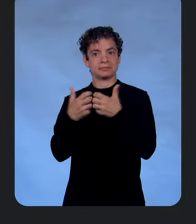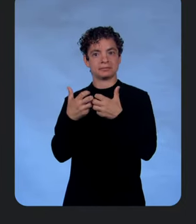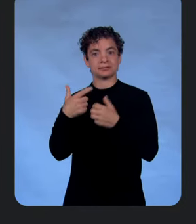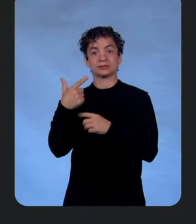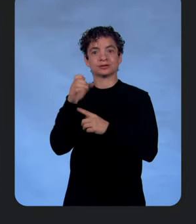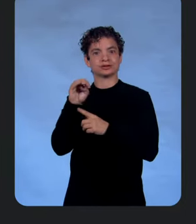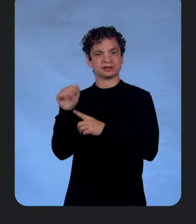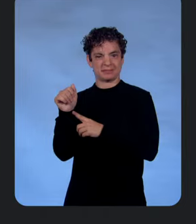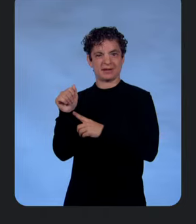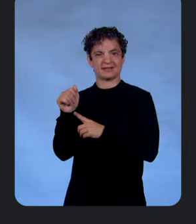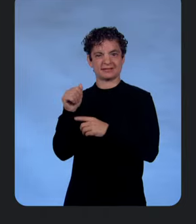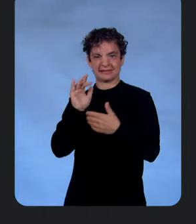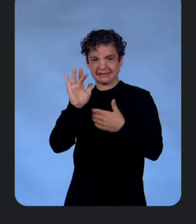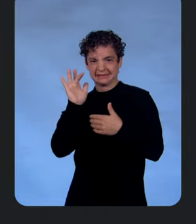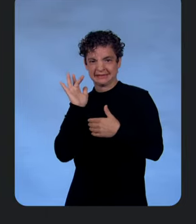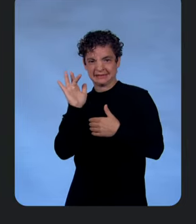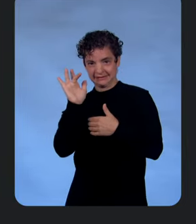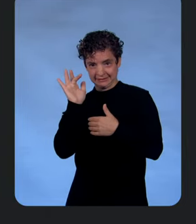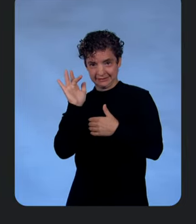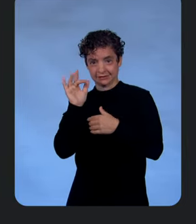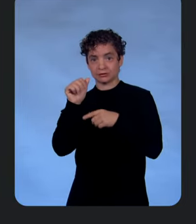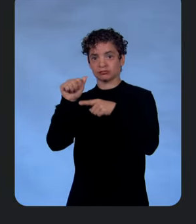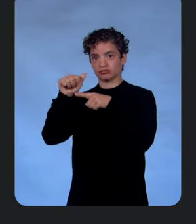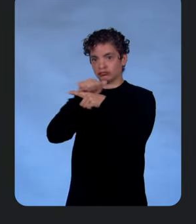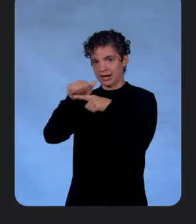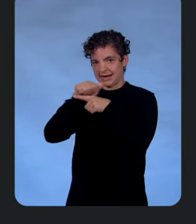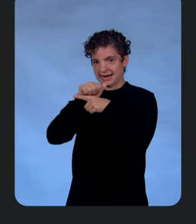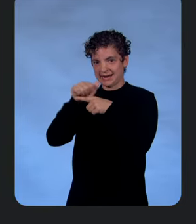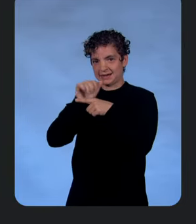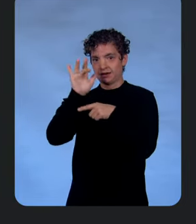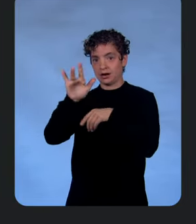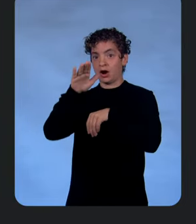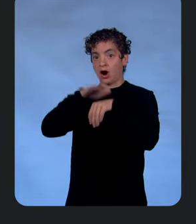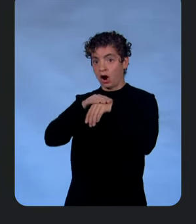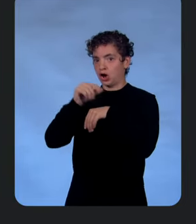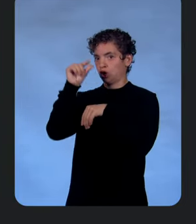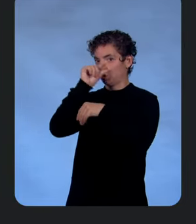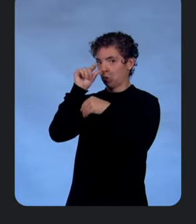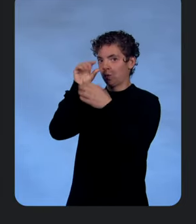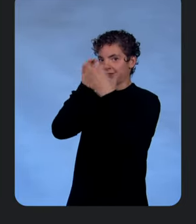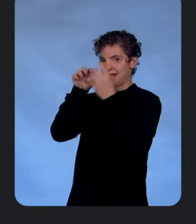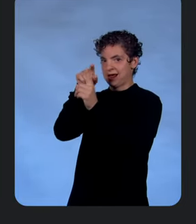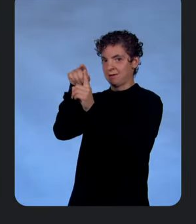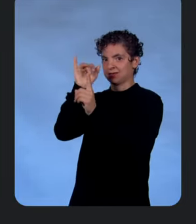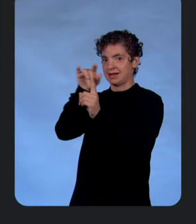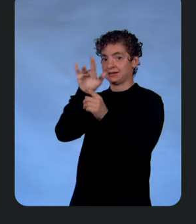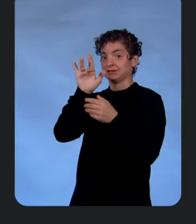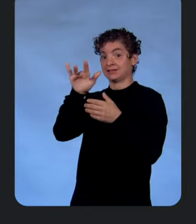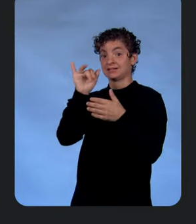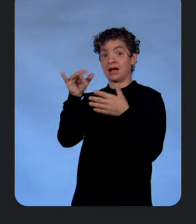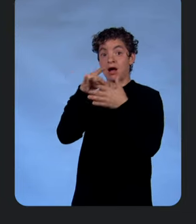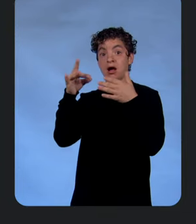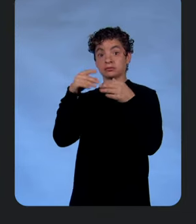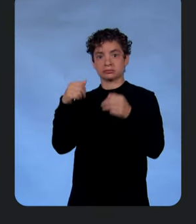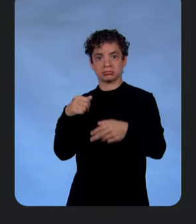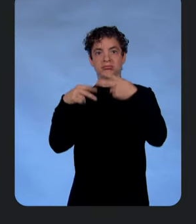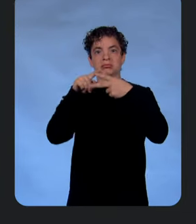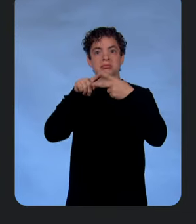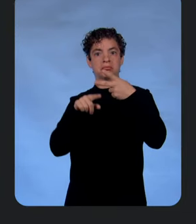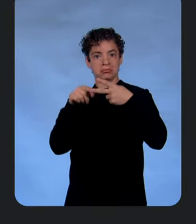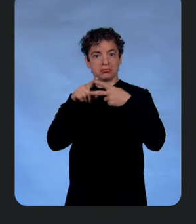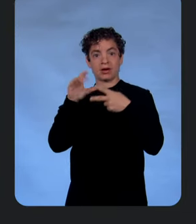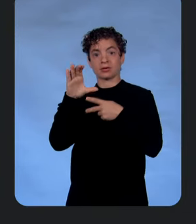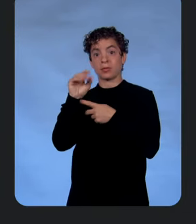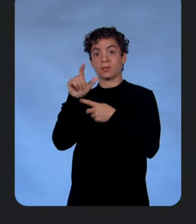being on train Google Cloud. Touching this option gives us call-up notebooks available in Vertex AI where we can